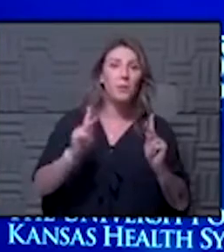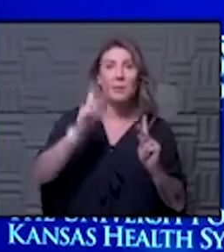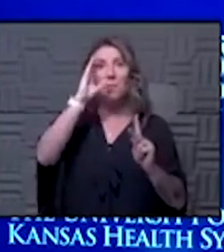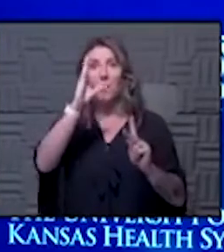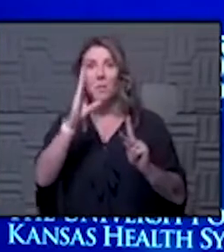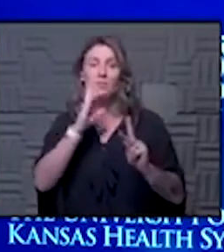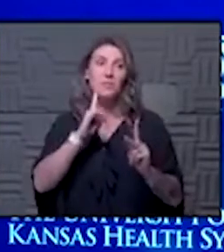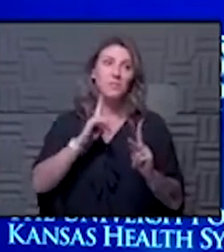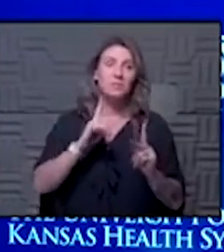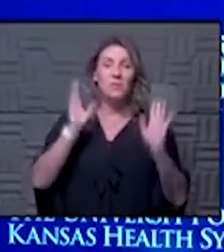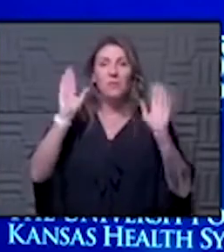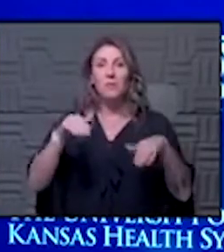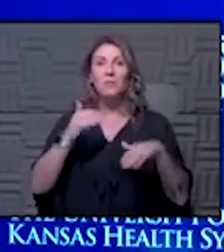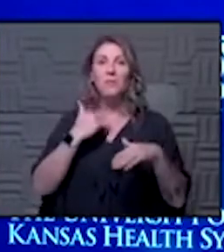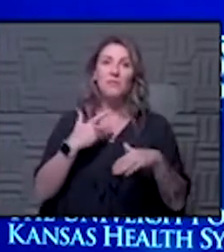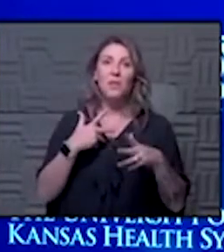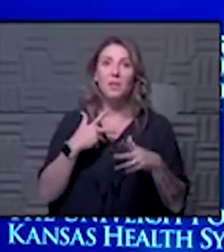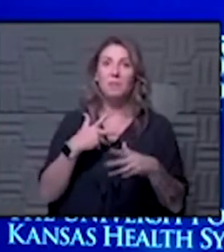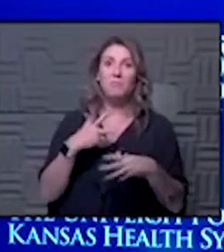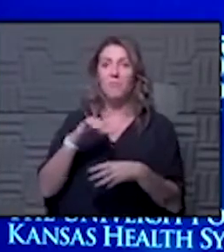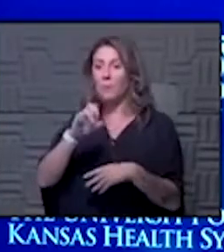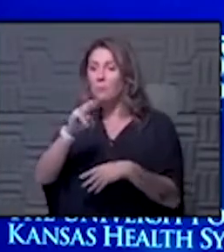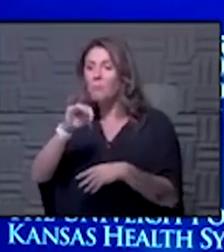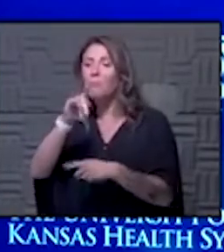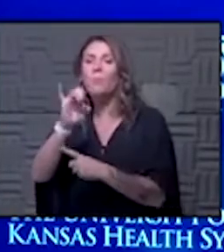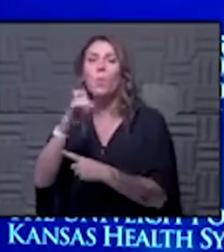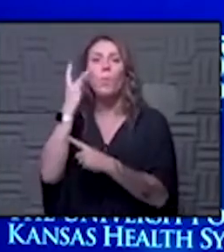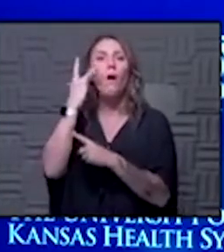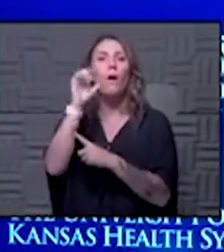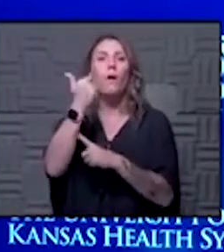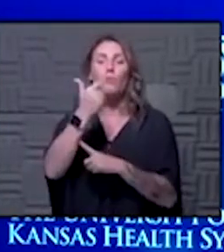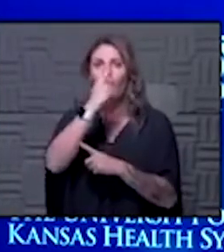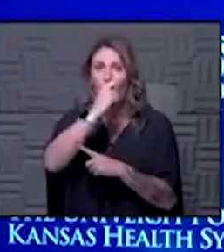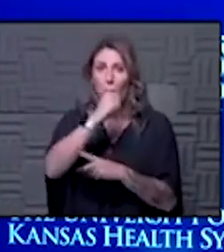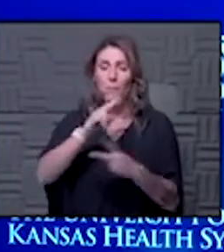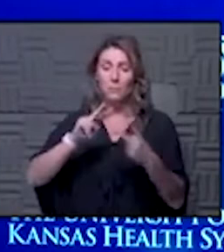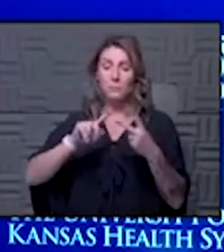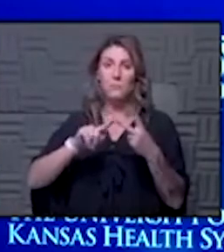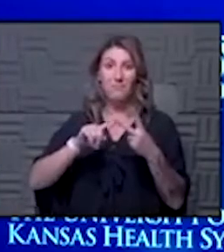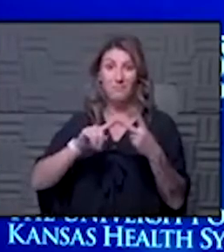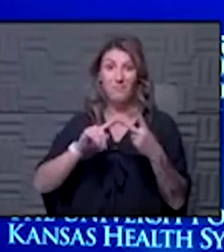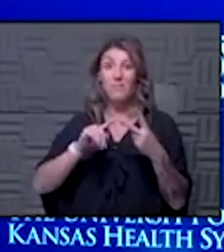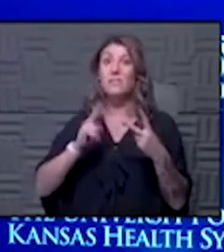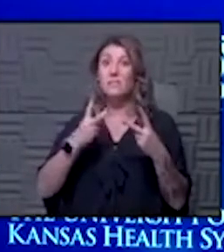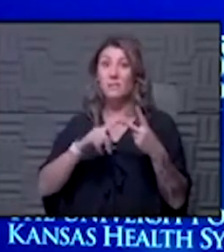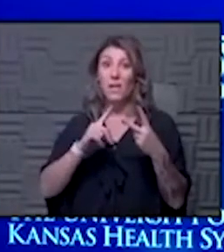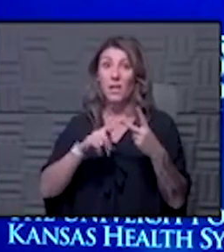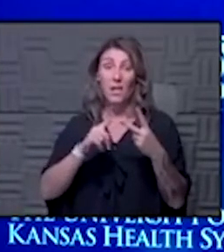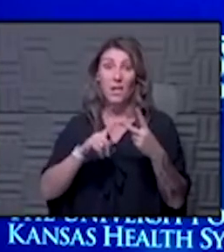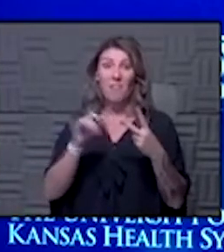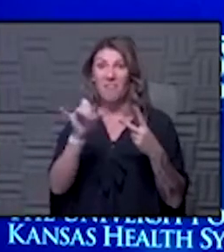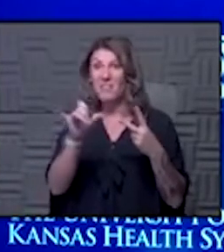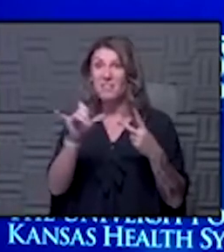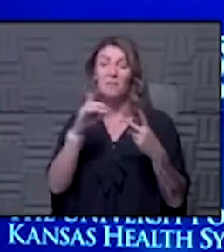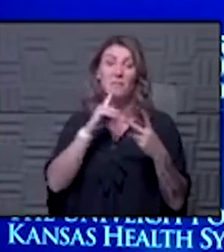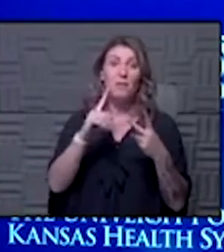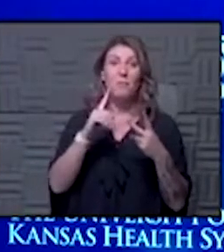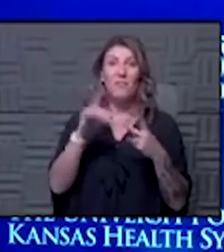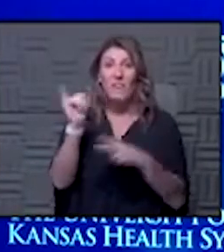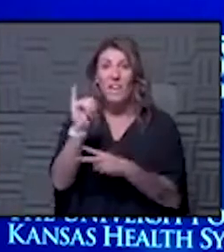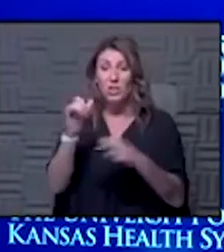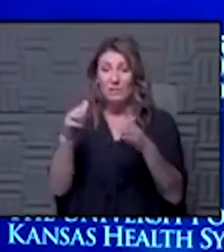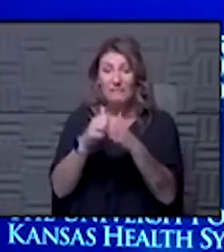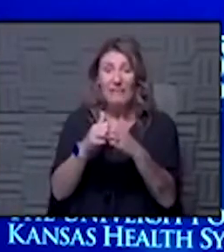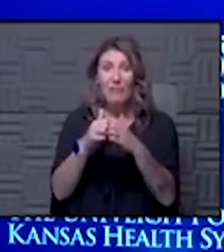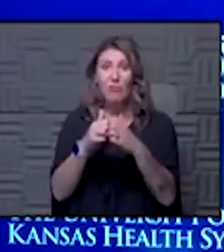get other colds be that we will see concurrent infection of like influenza and coronavirus together